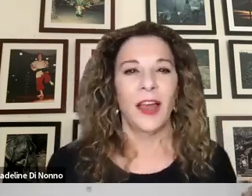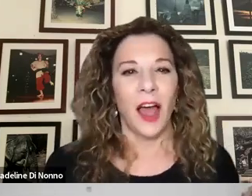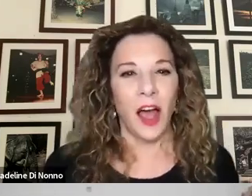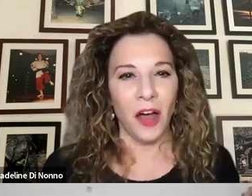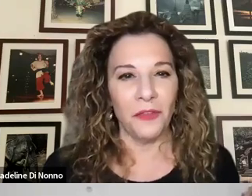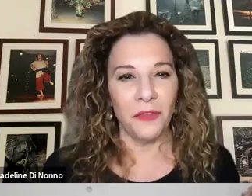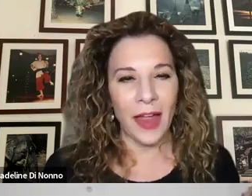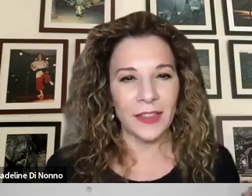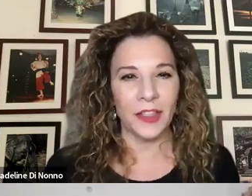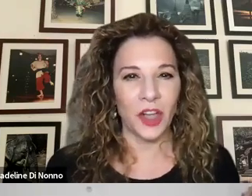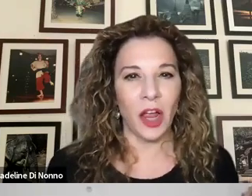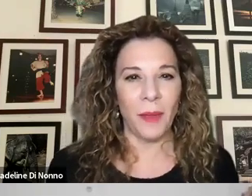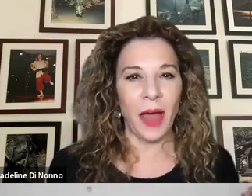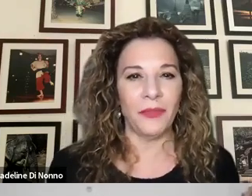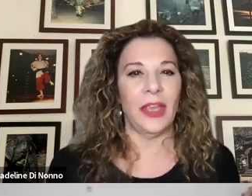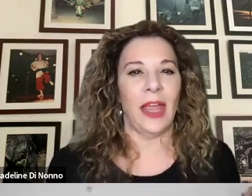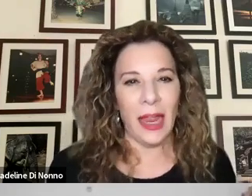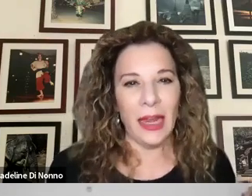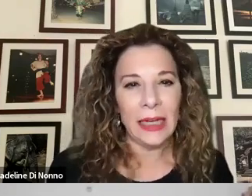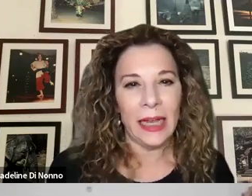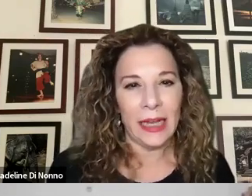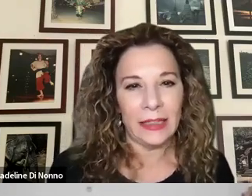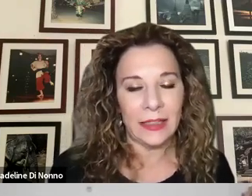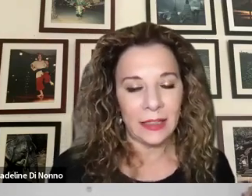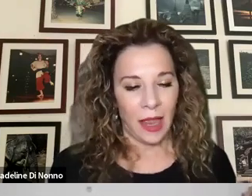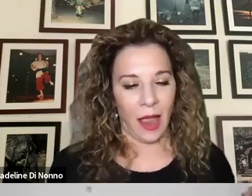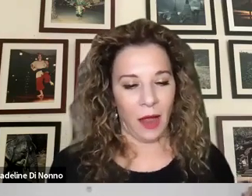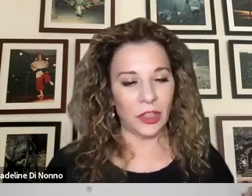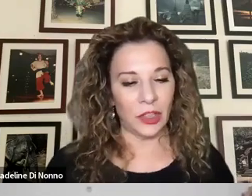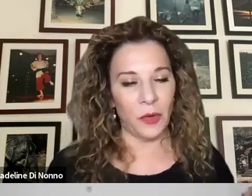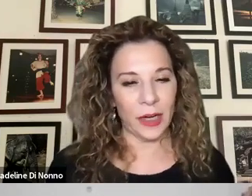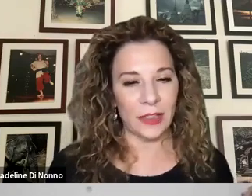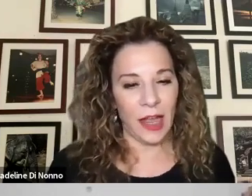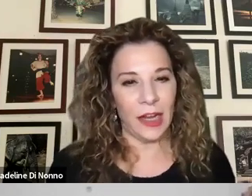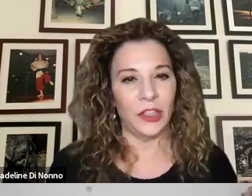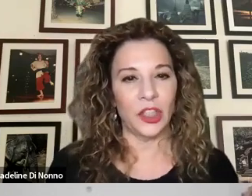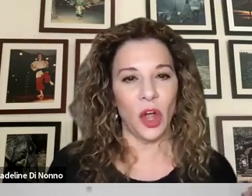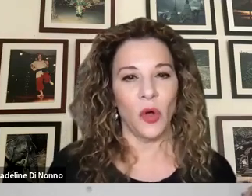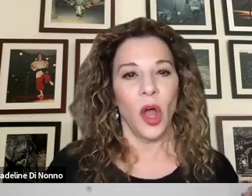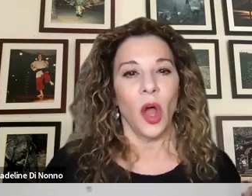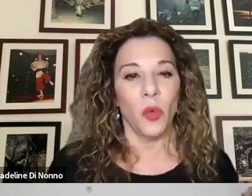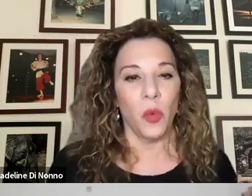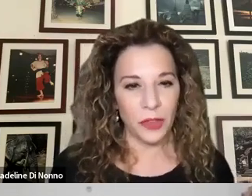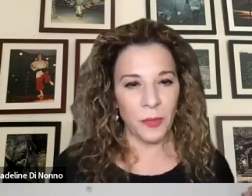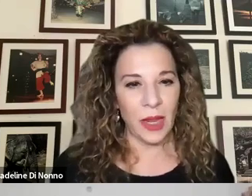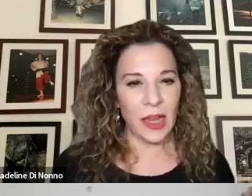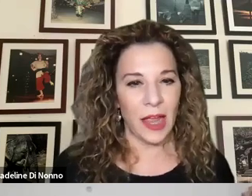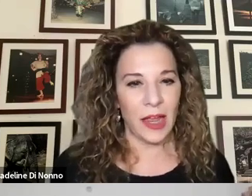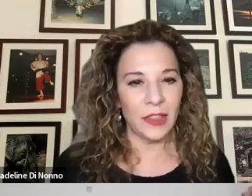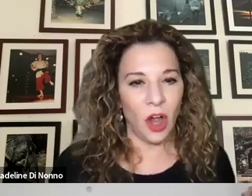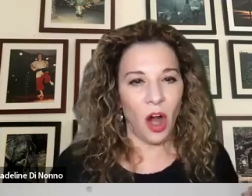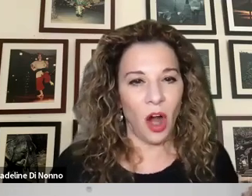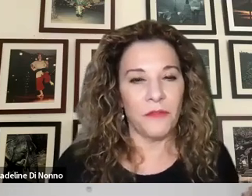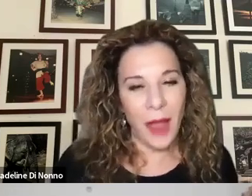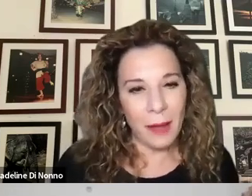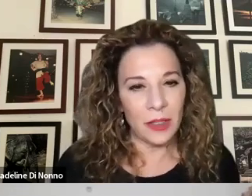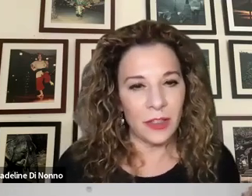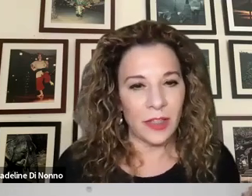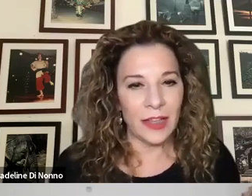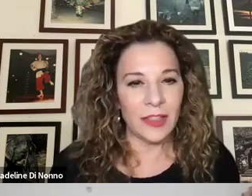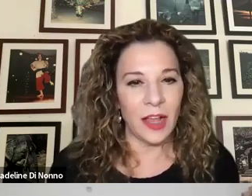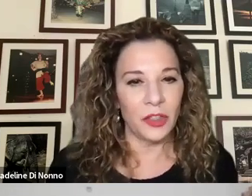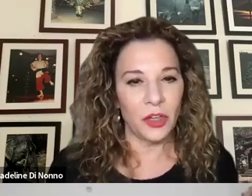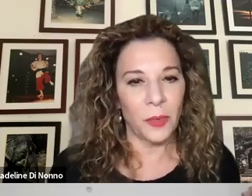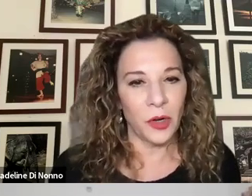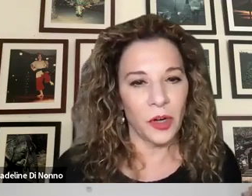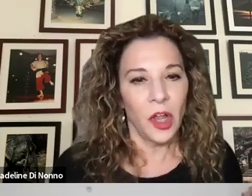event to talk about the endlings. And we're so excited. So with me is our fabulous